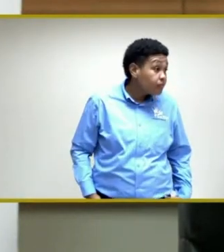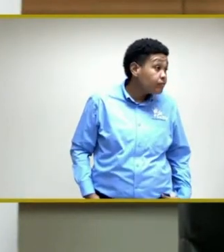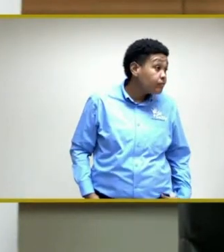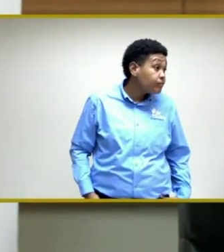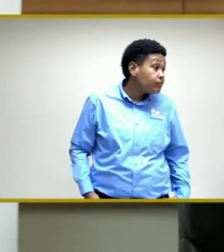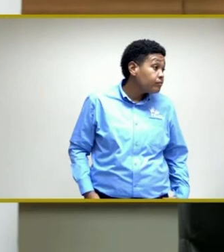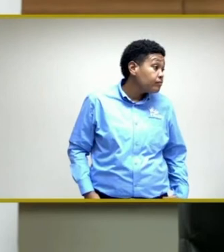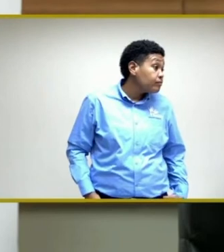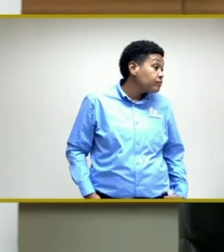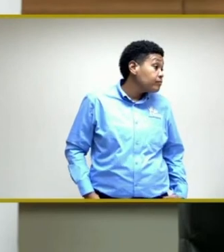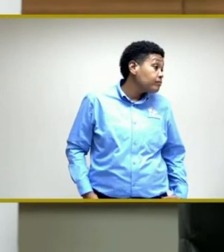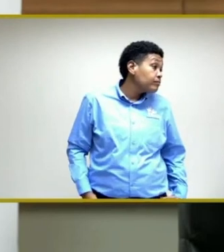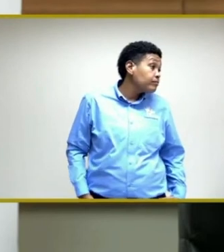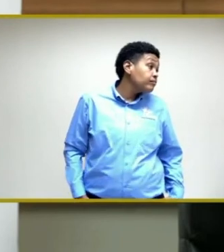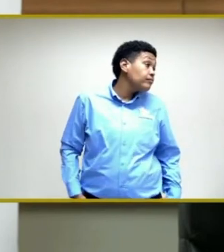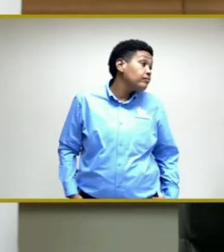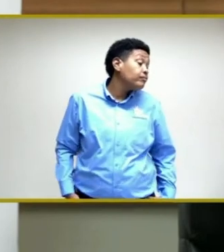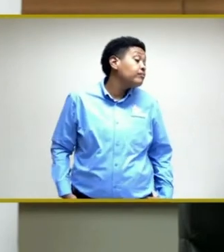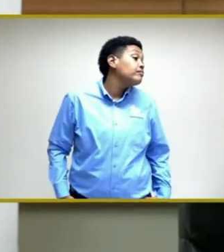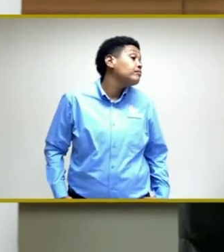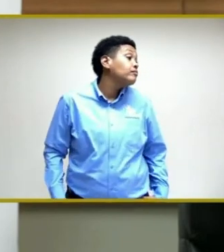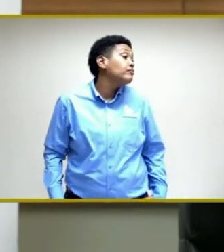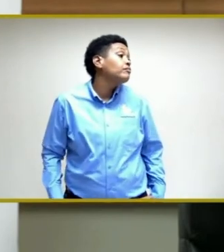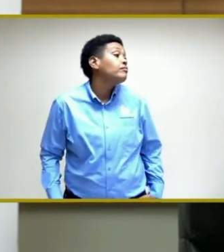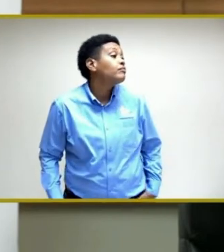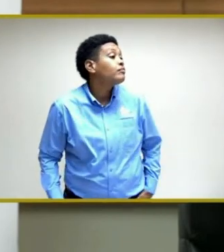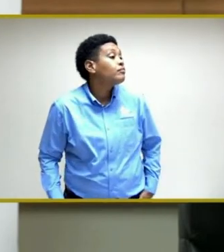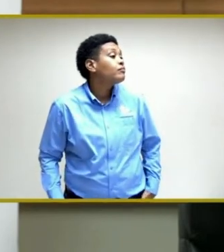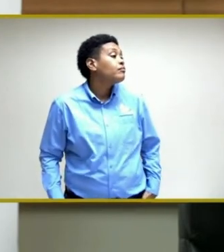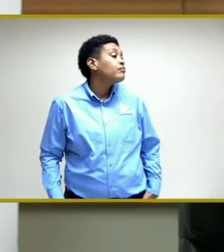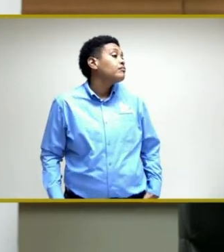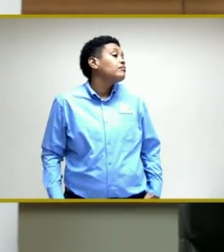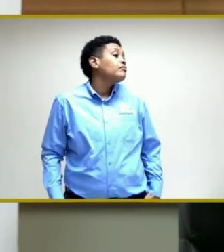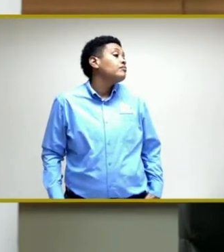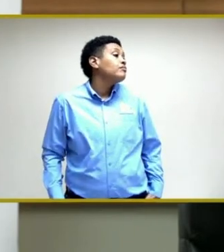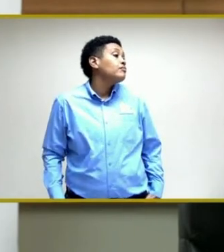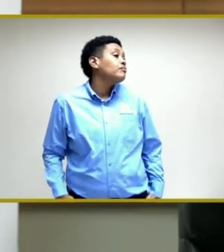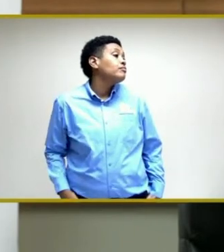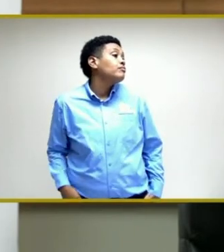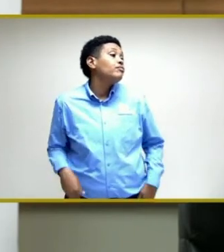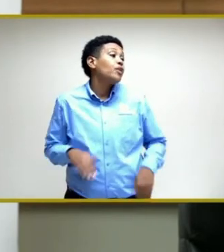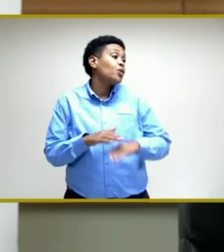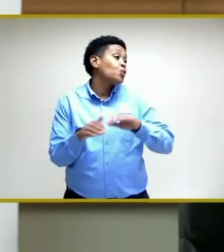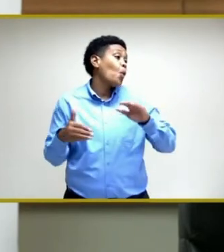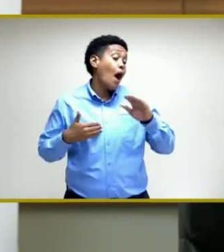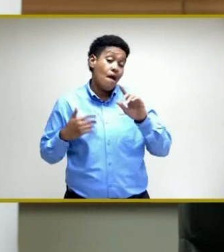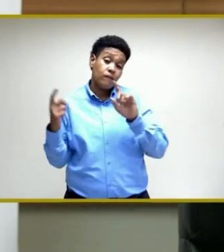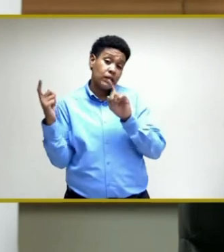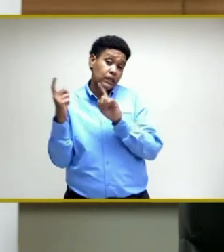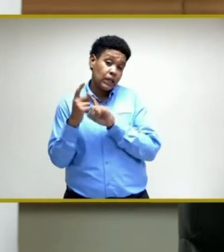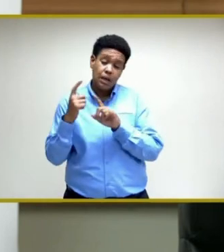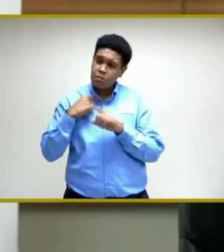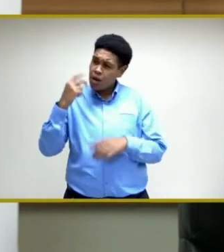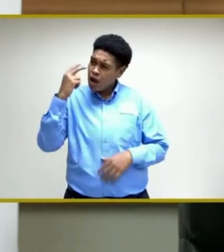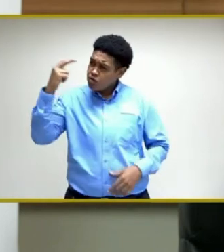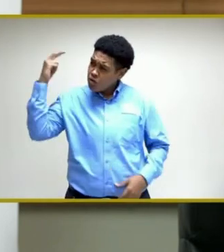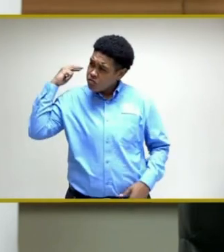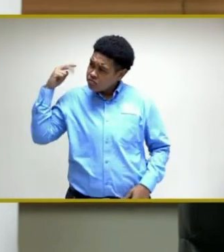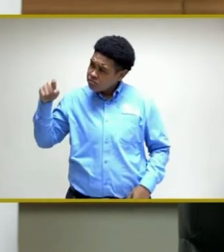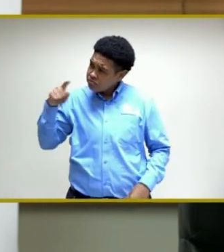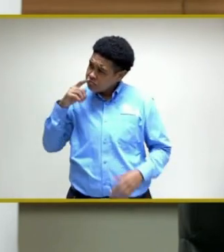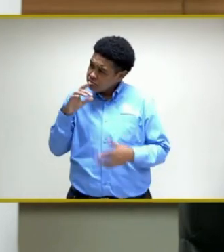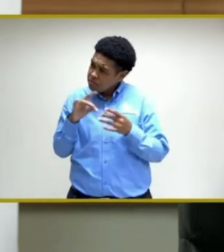I don't have a date, but I recall seeing a message sent to me by the head of our lab today.